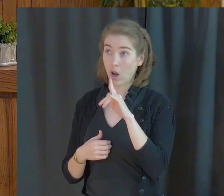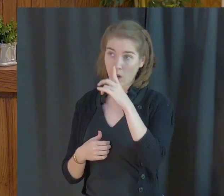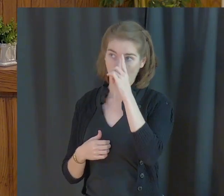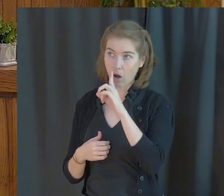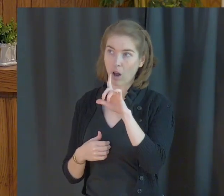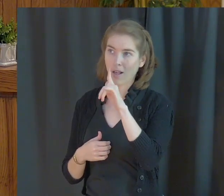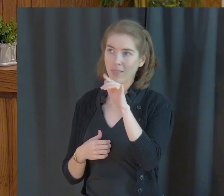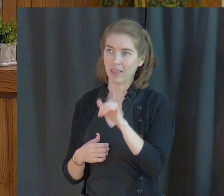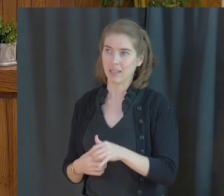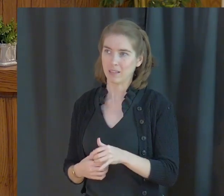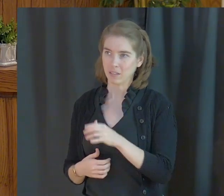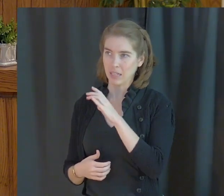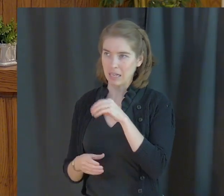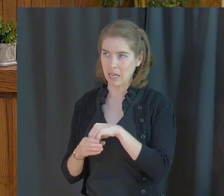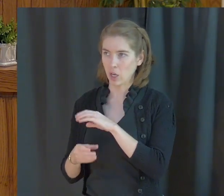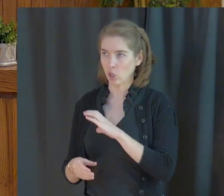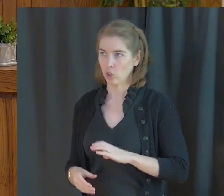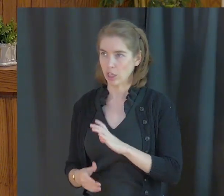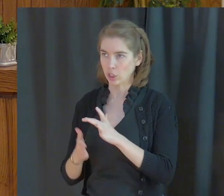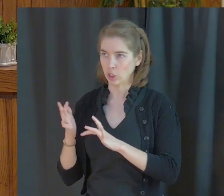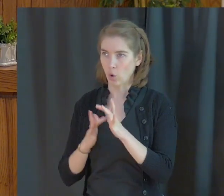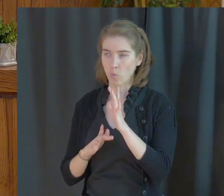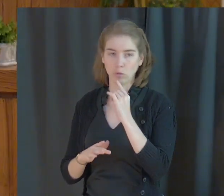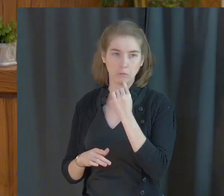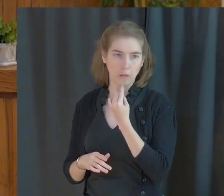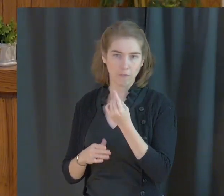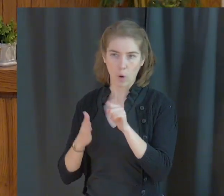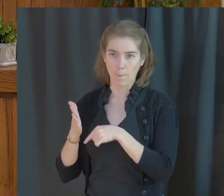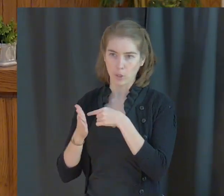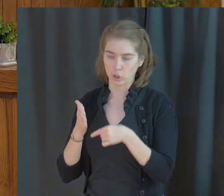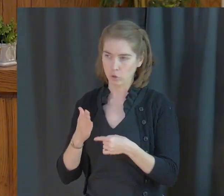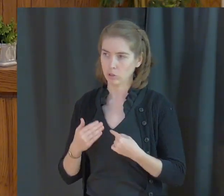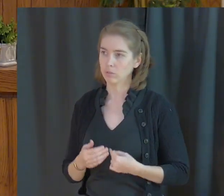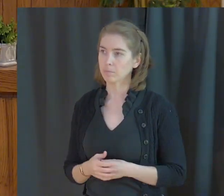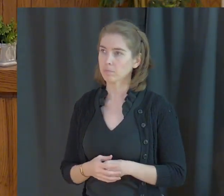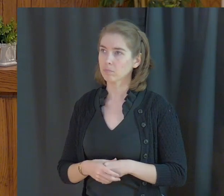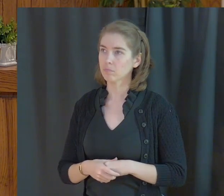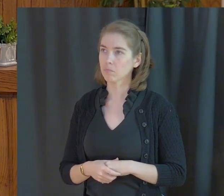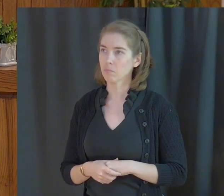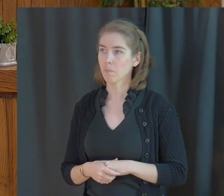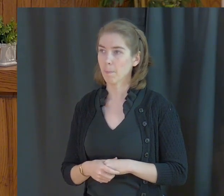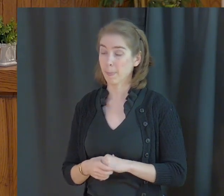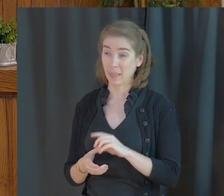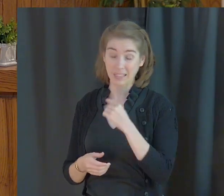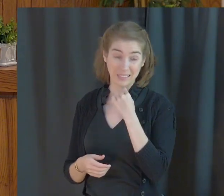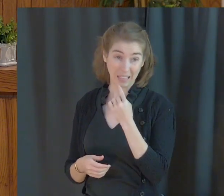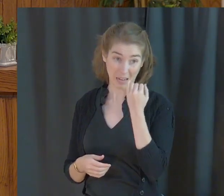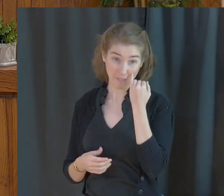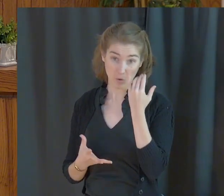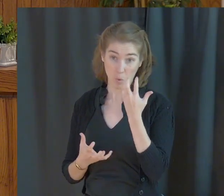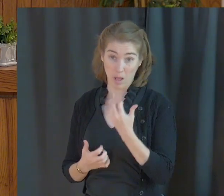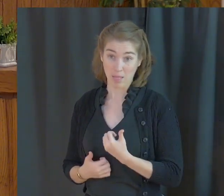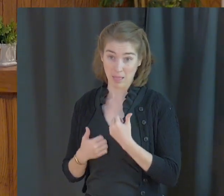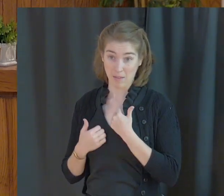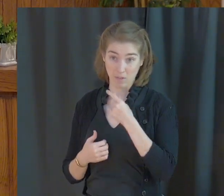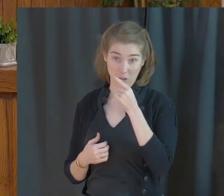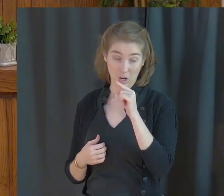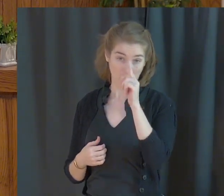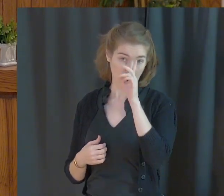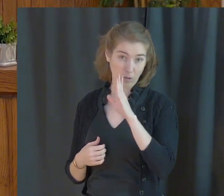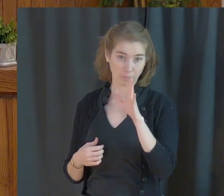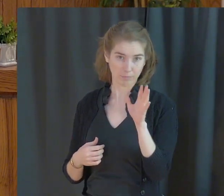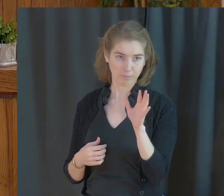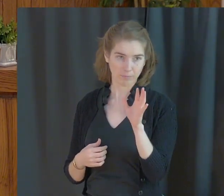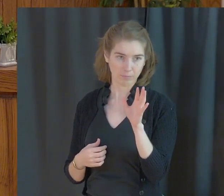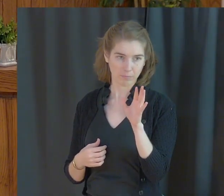Christ, Jesus, will suffer persecution. So in other words, he's telling us, If you desire to live a godly life with Jesus,